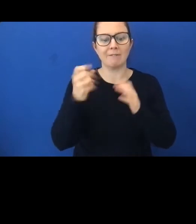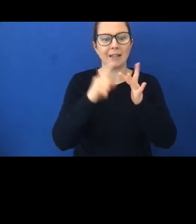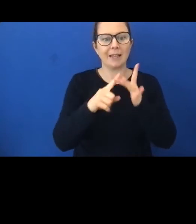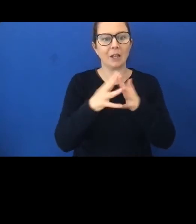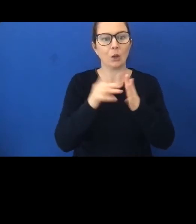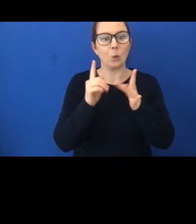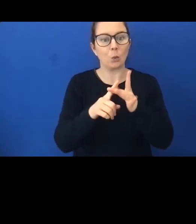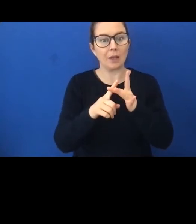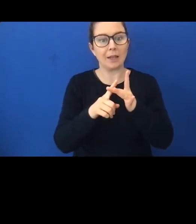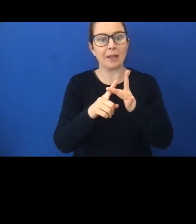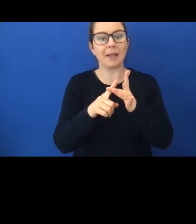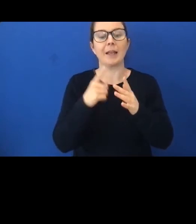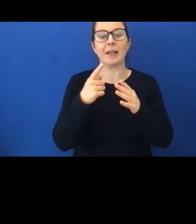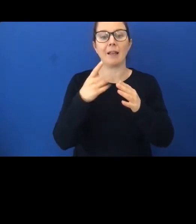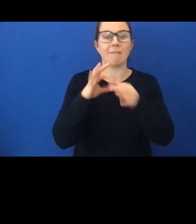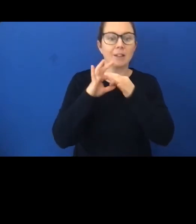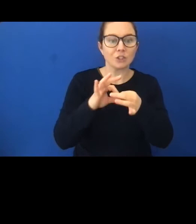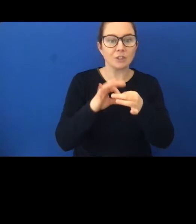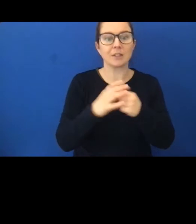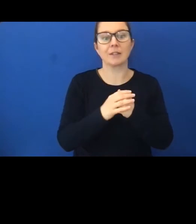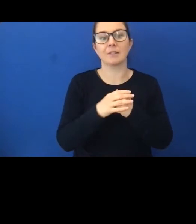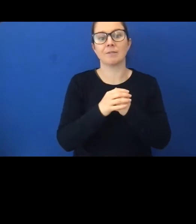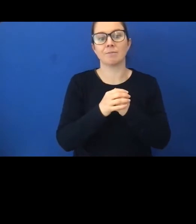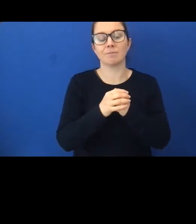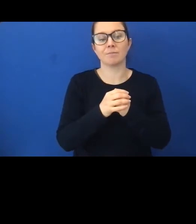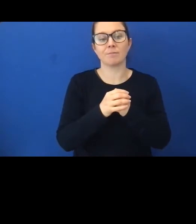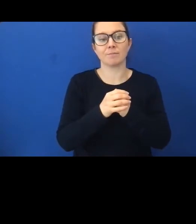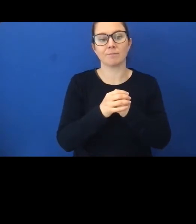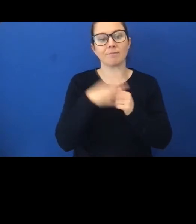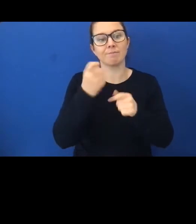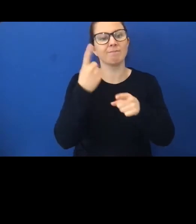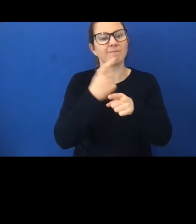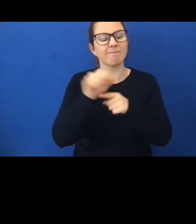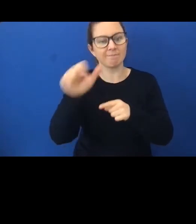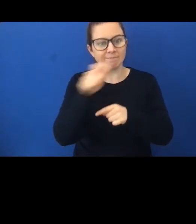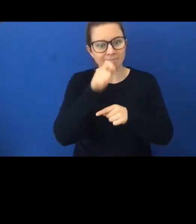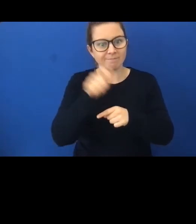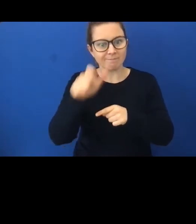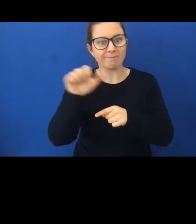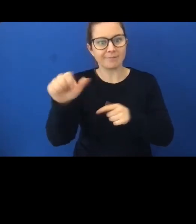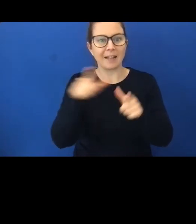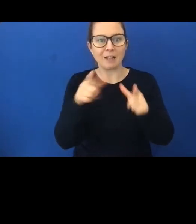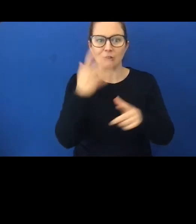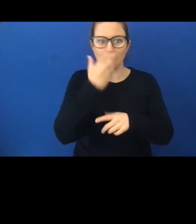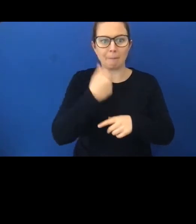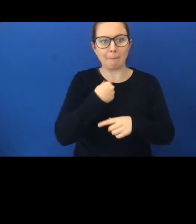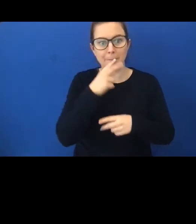Anati Pukinga, Waitaha and Tapi Ika. Apologies,